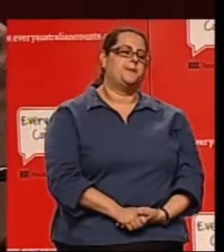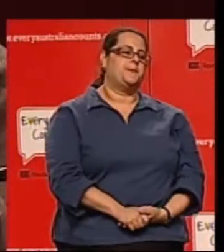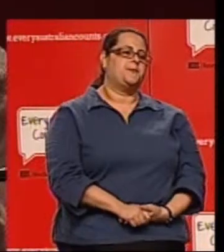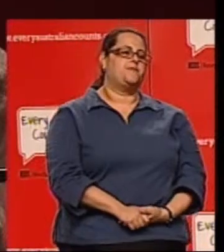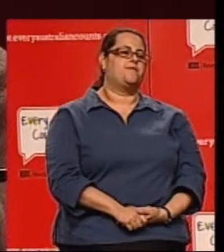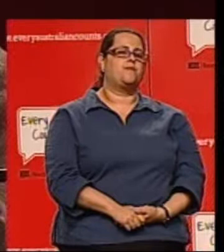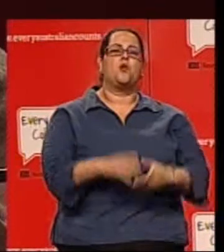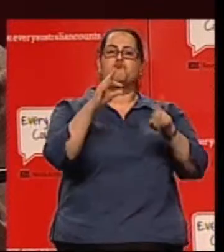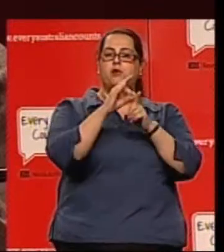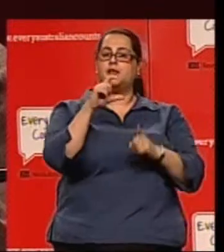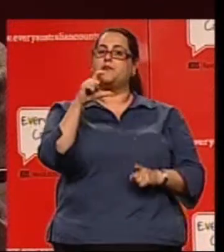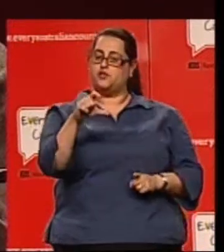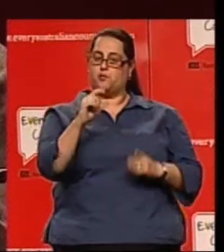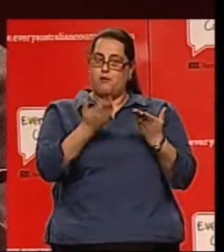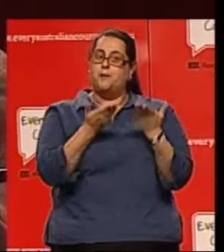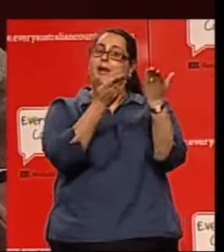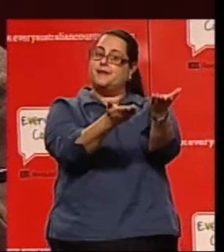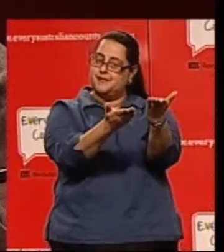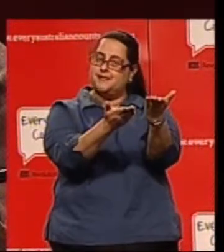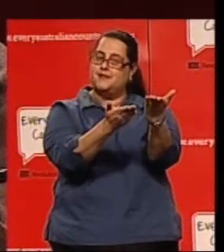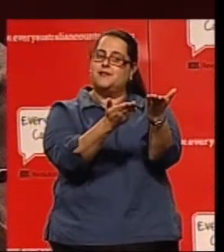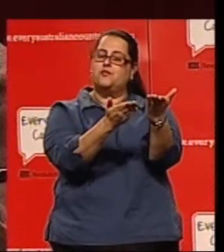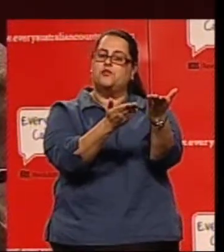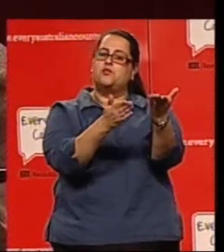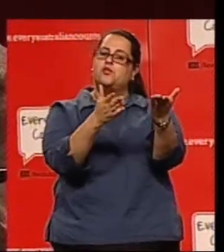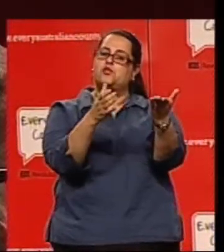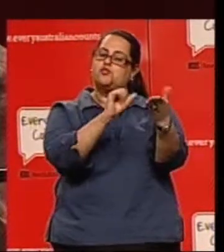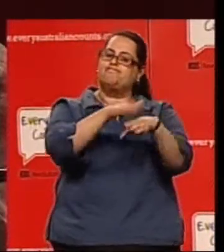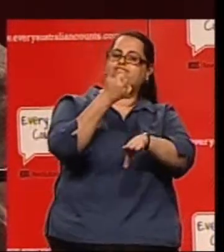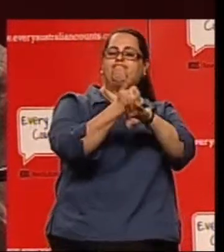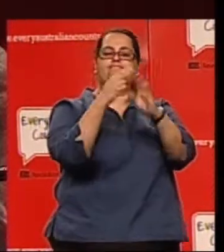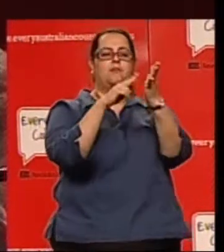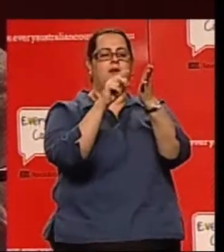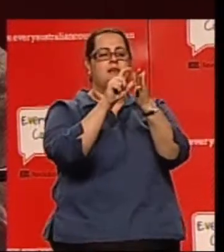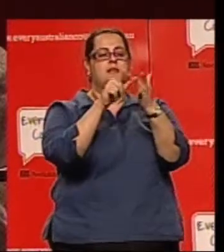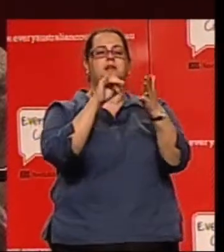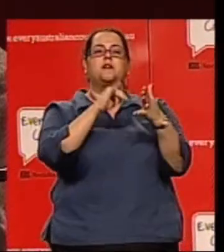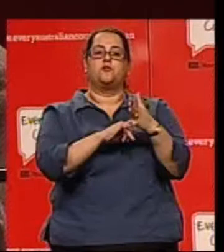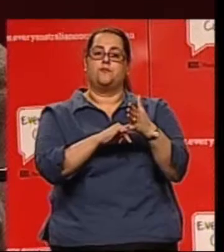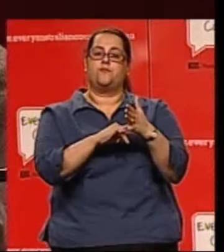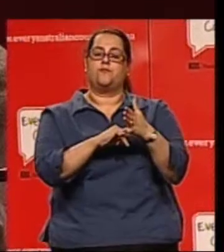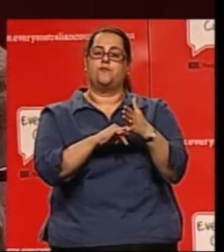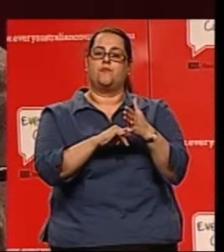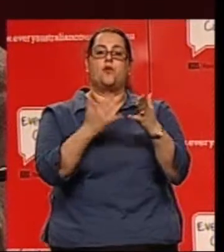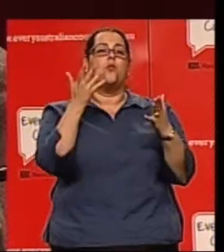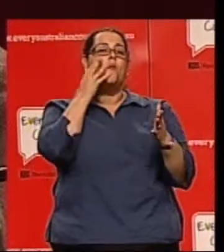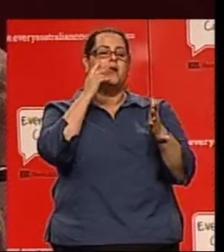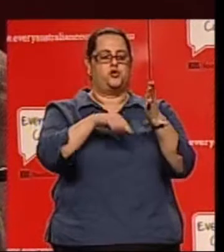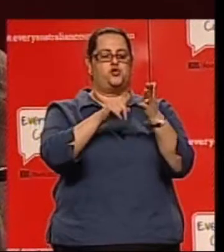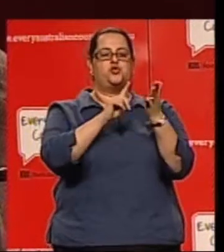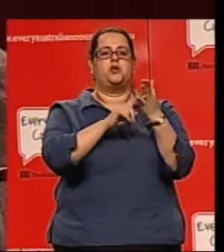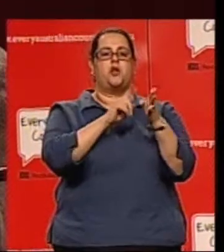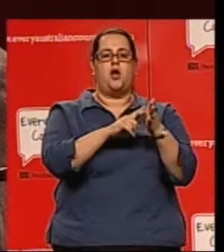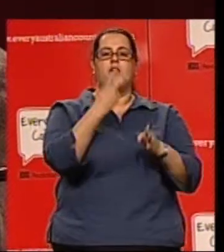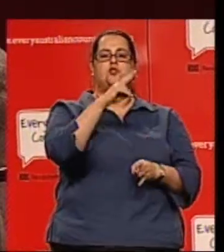The Productivity Commission recommended launch of the National Disability Insurance Scheme in July 2014,